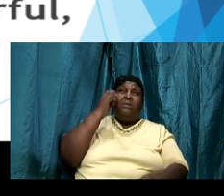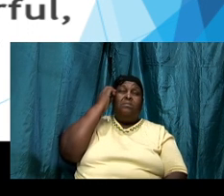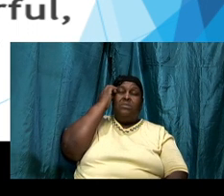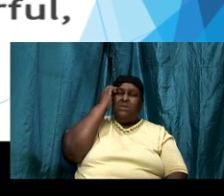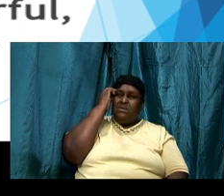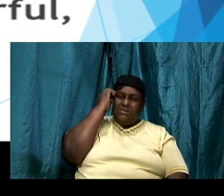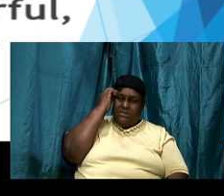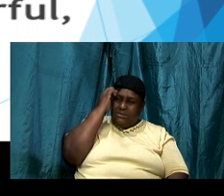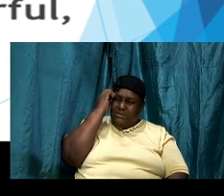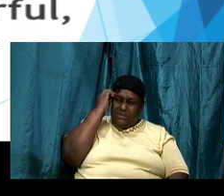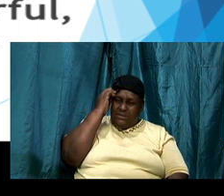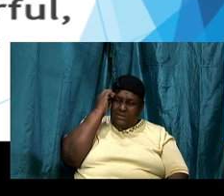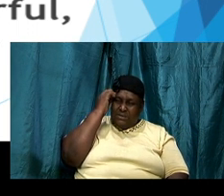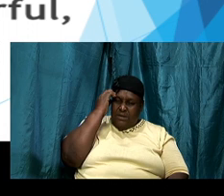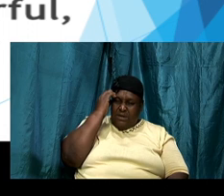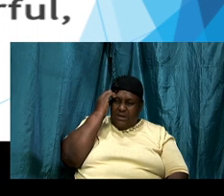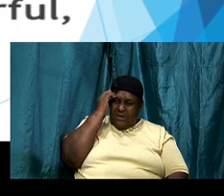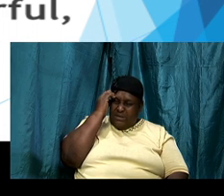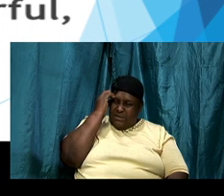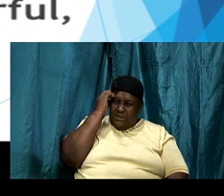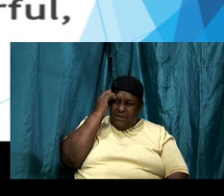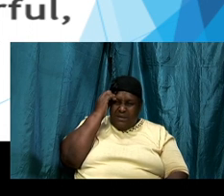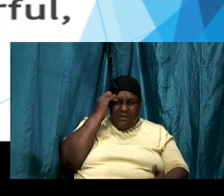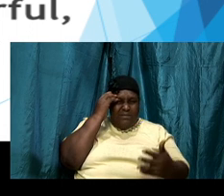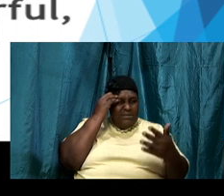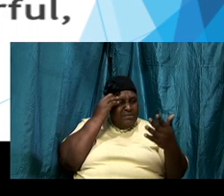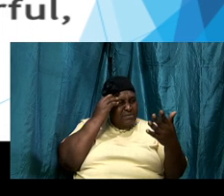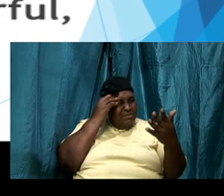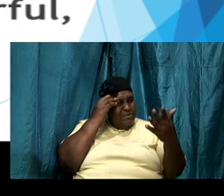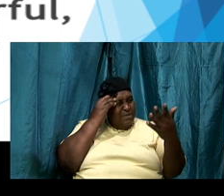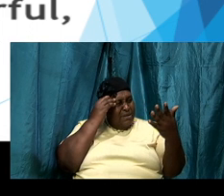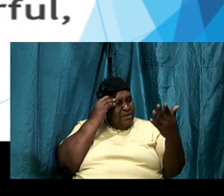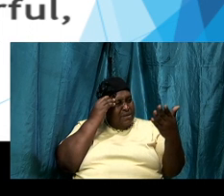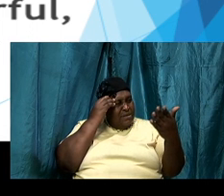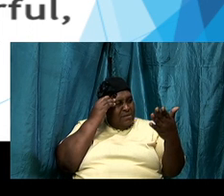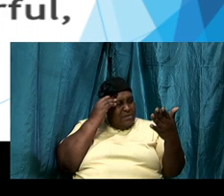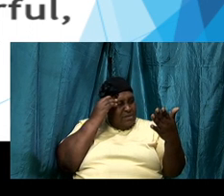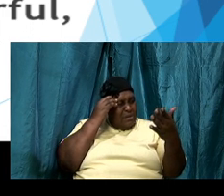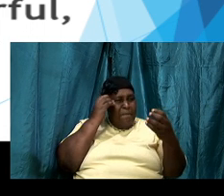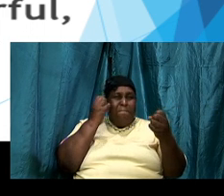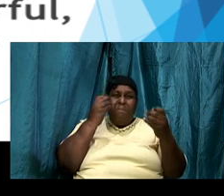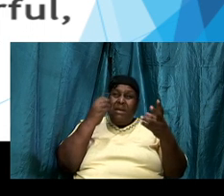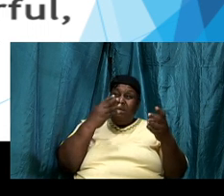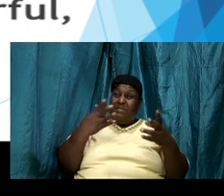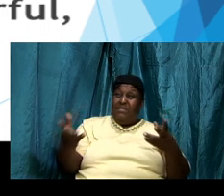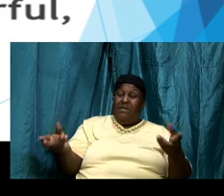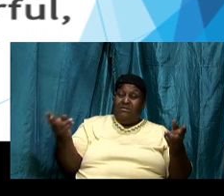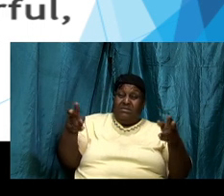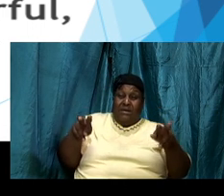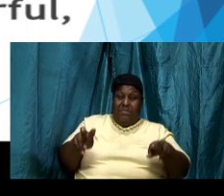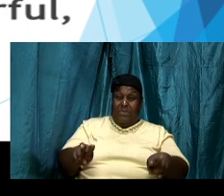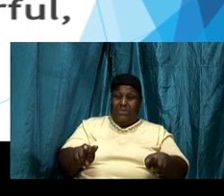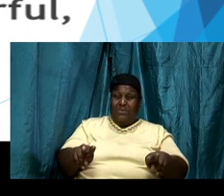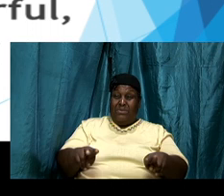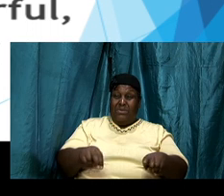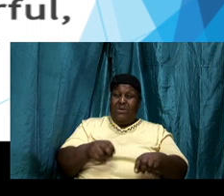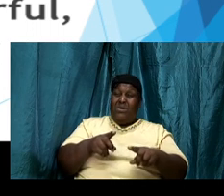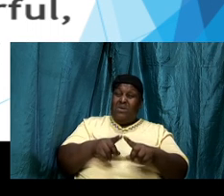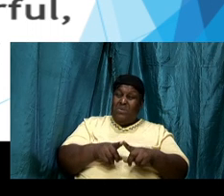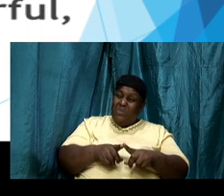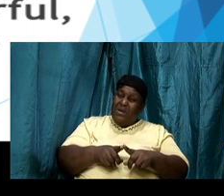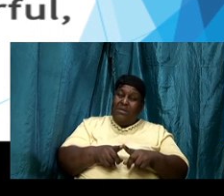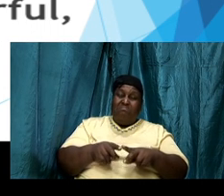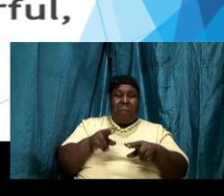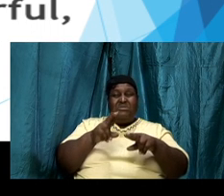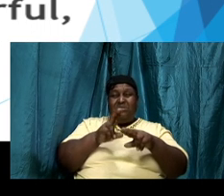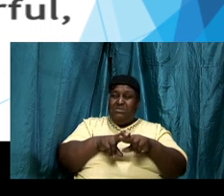a couple of things happen when we engage in the process of pulling back